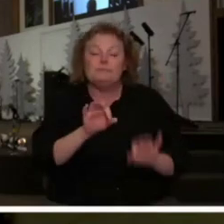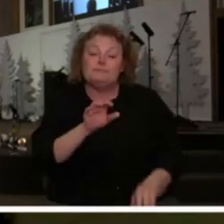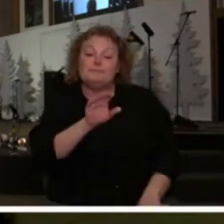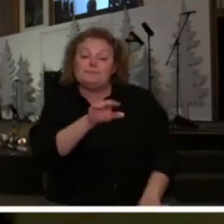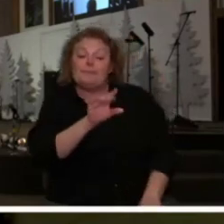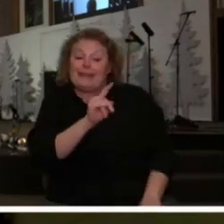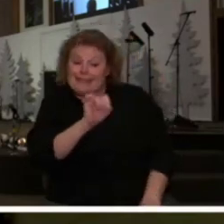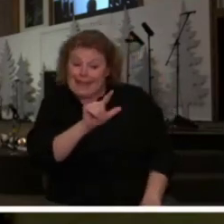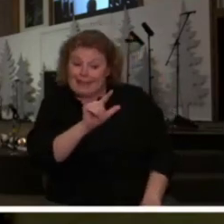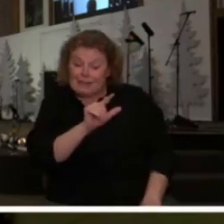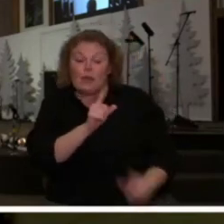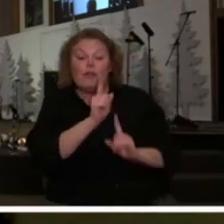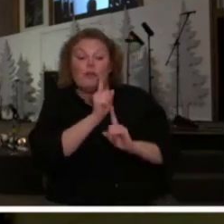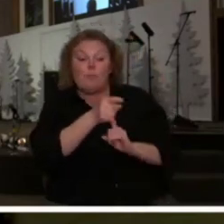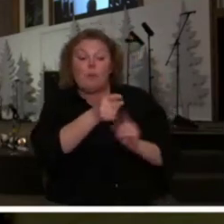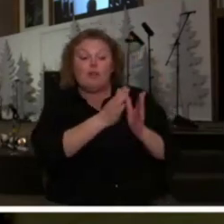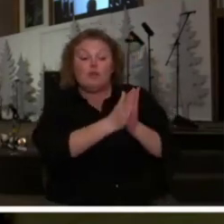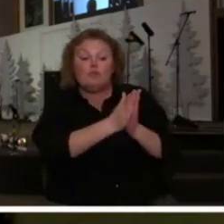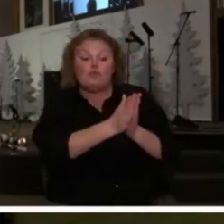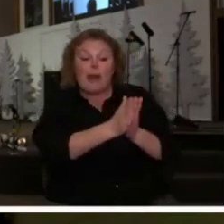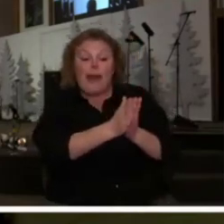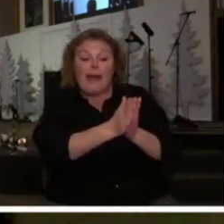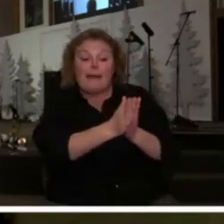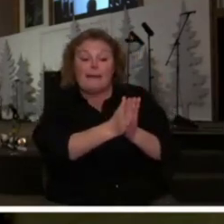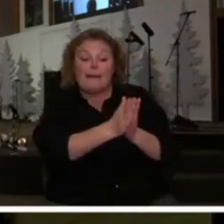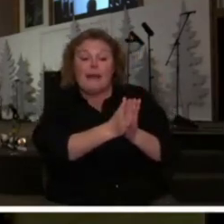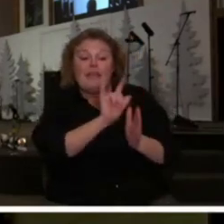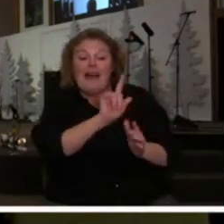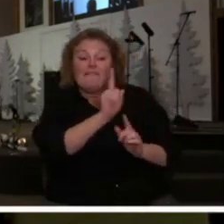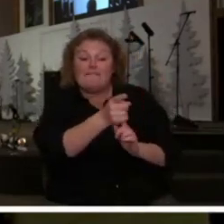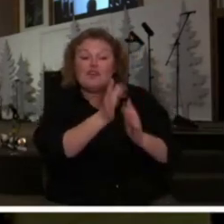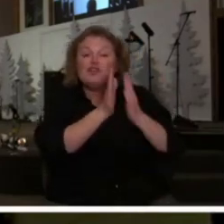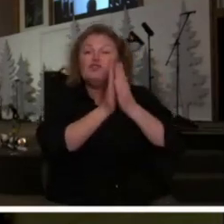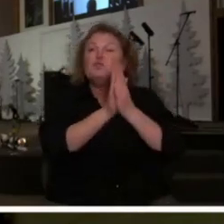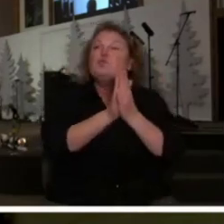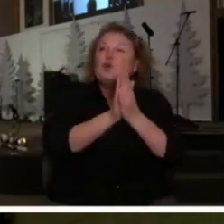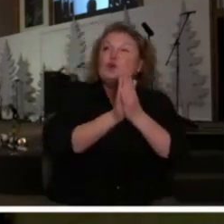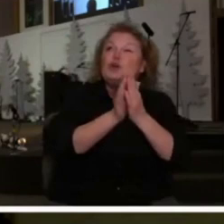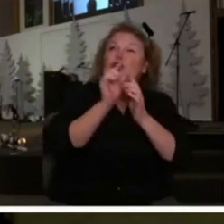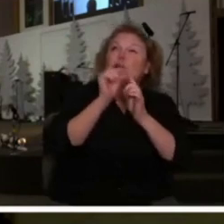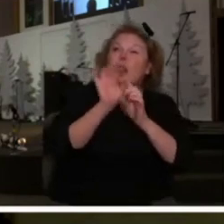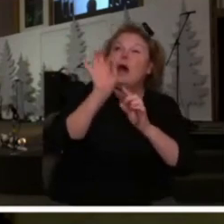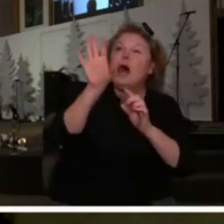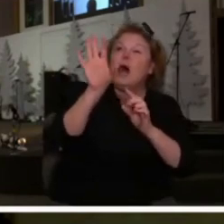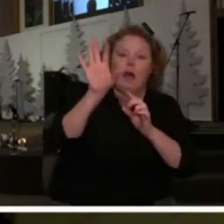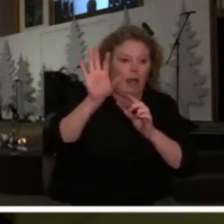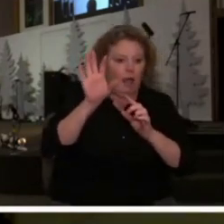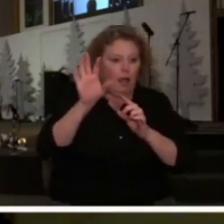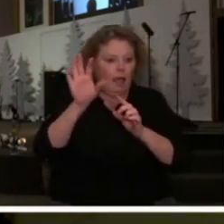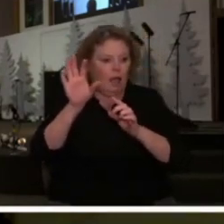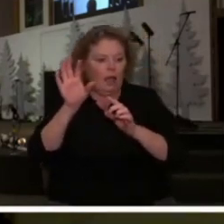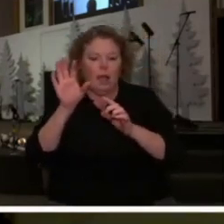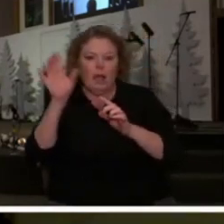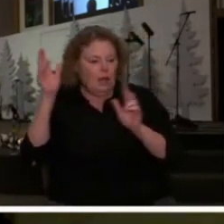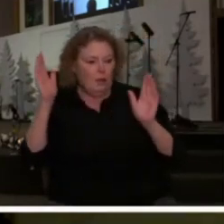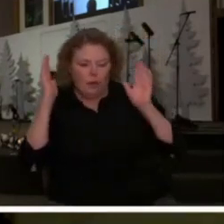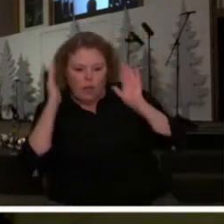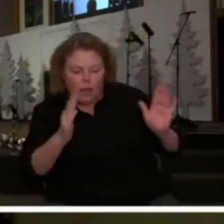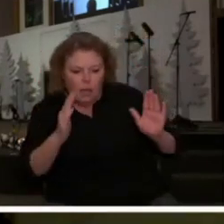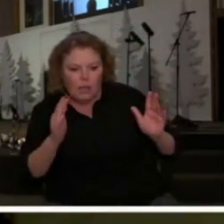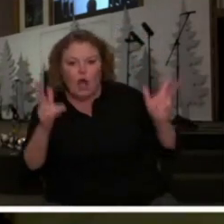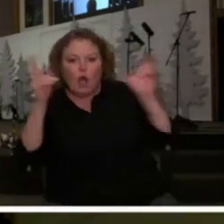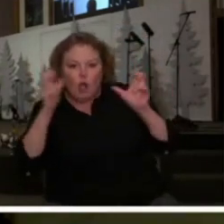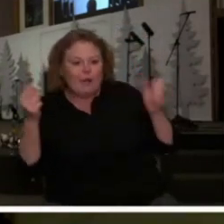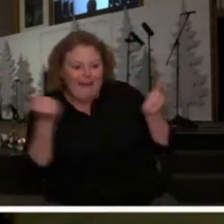you to know that from the moment you begin to pray we heard the first word heaven hears you when you pray some of you need to know this heaven hears every word you